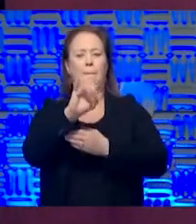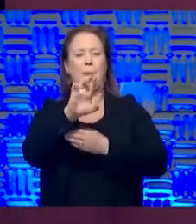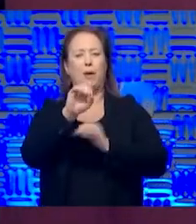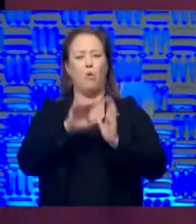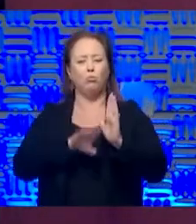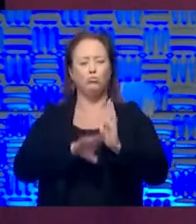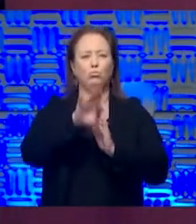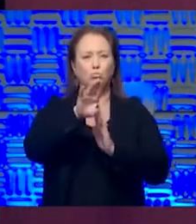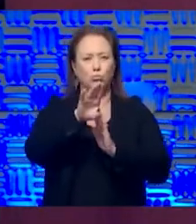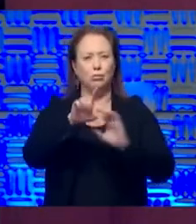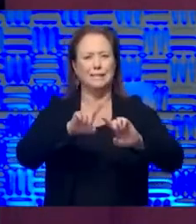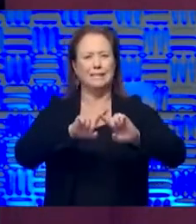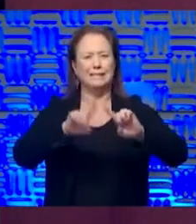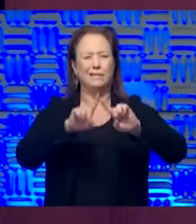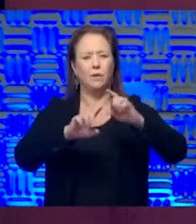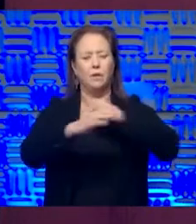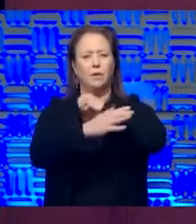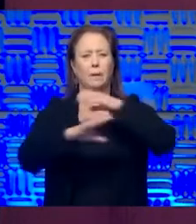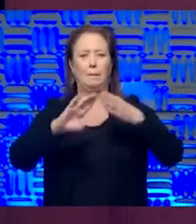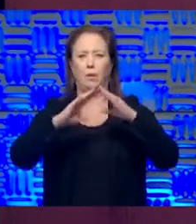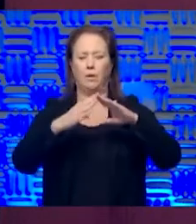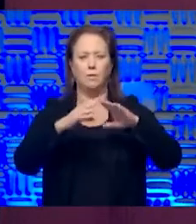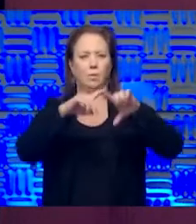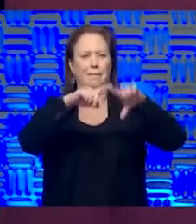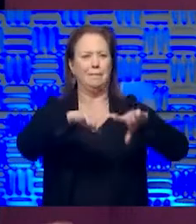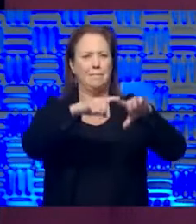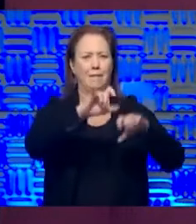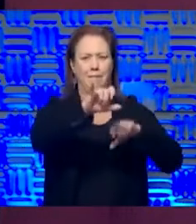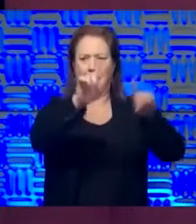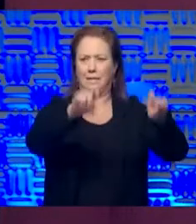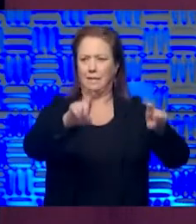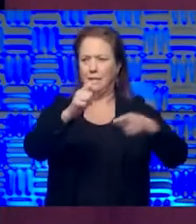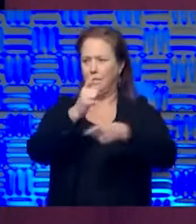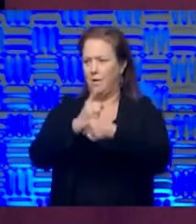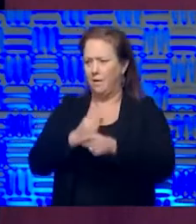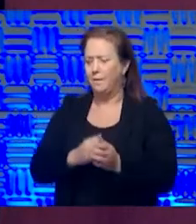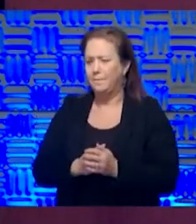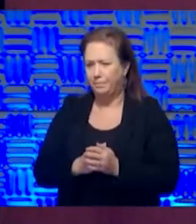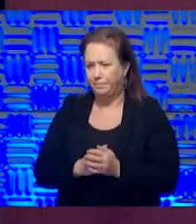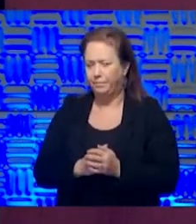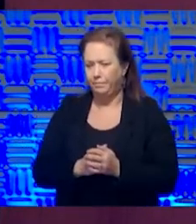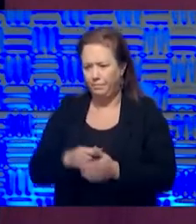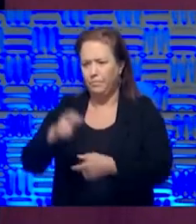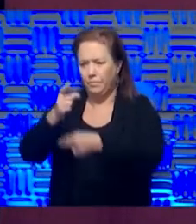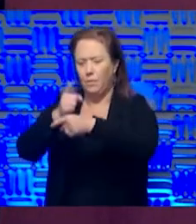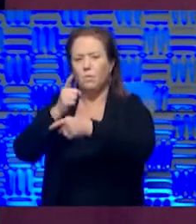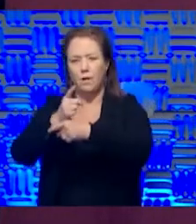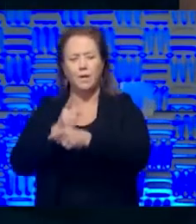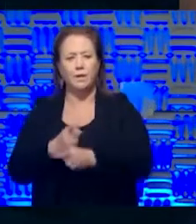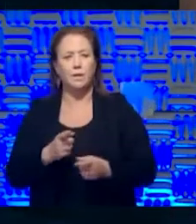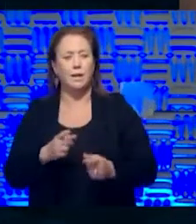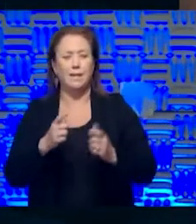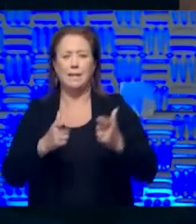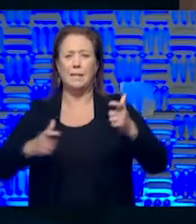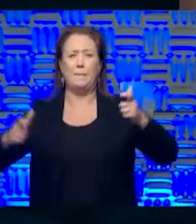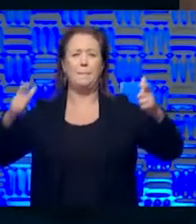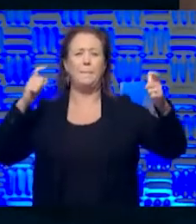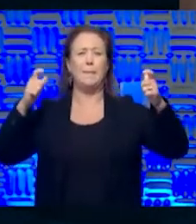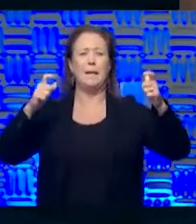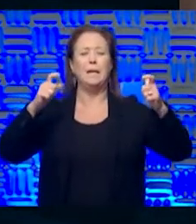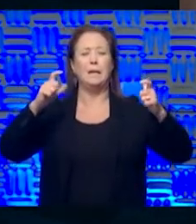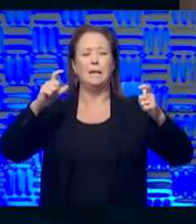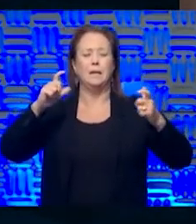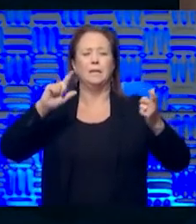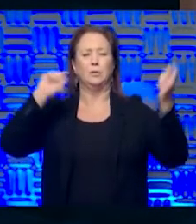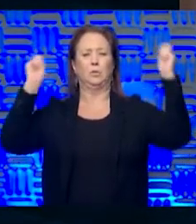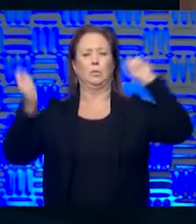different areas in different communities will be totally dependent, I think, on that, Dr. Norman. Yeah, it will be. And see, that's a major philosophical switch